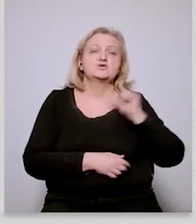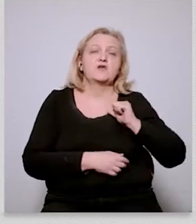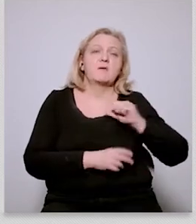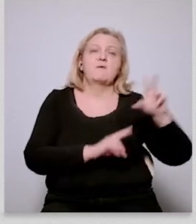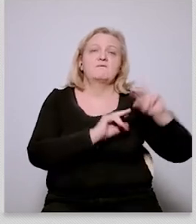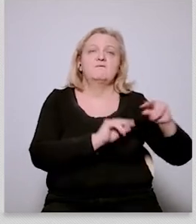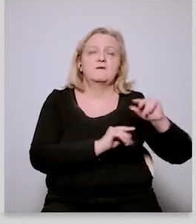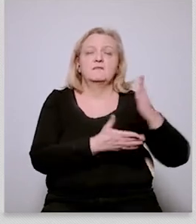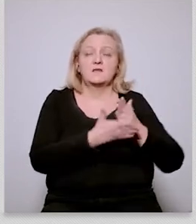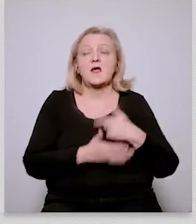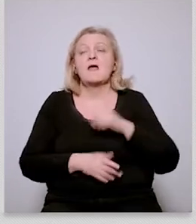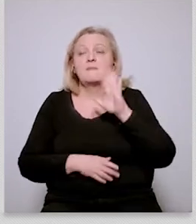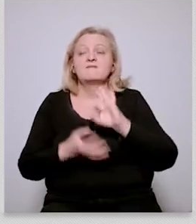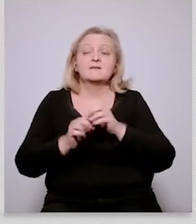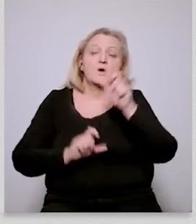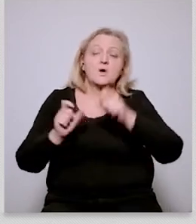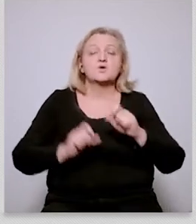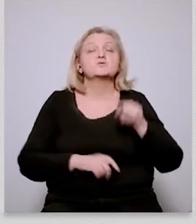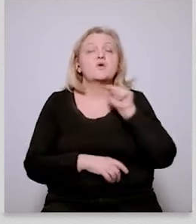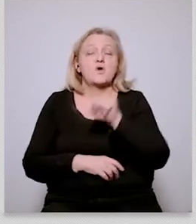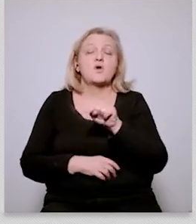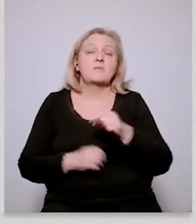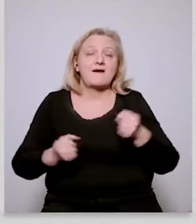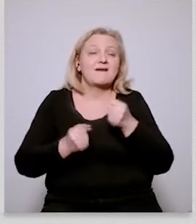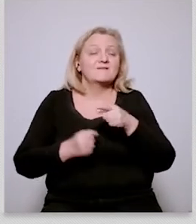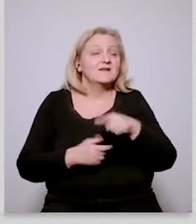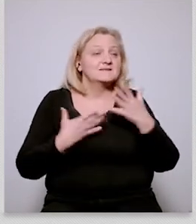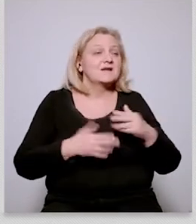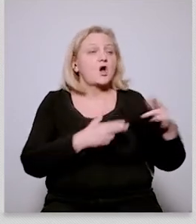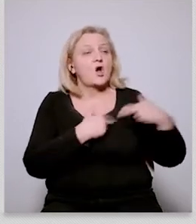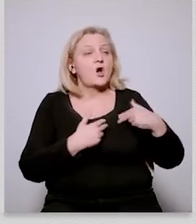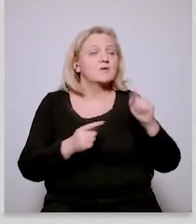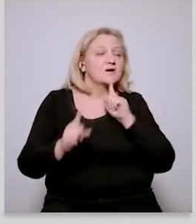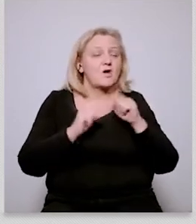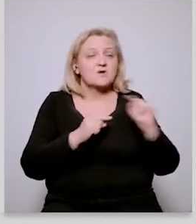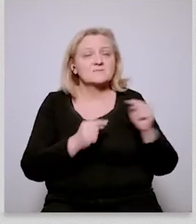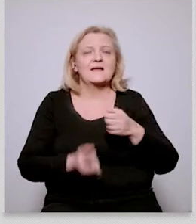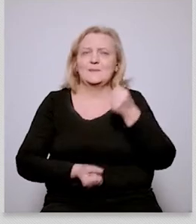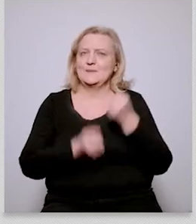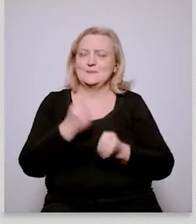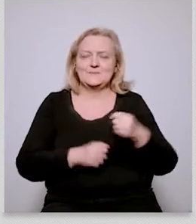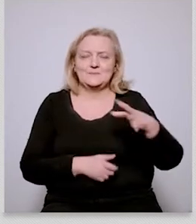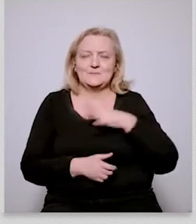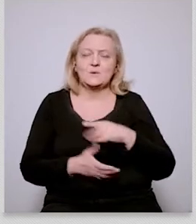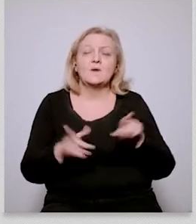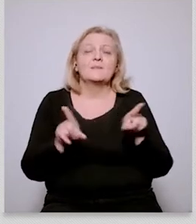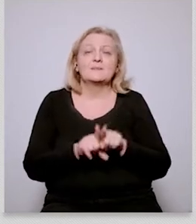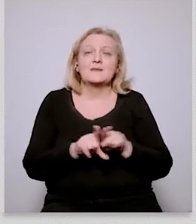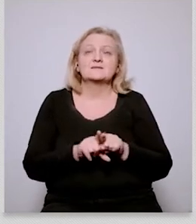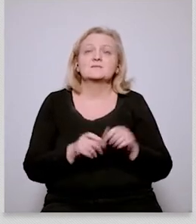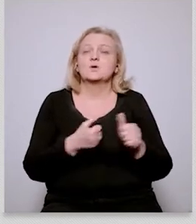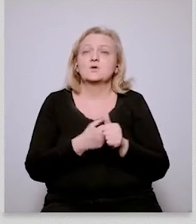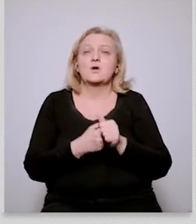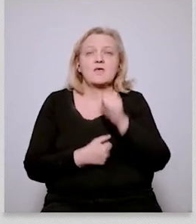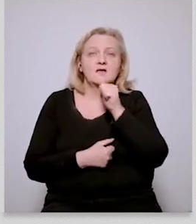second finding which is the more worrying finding is that with respect to the european green deal but also with